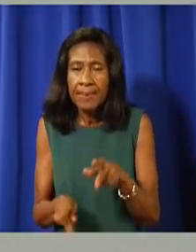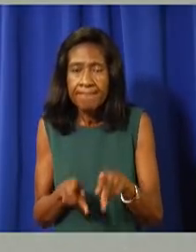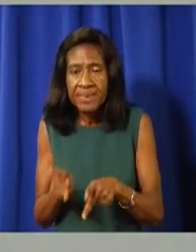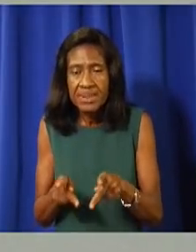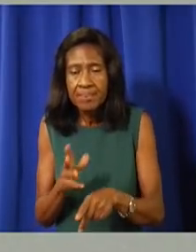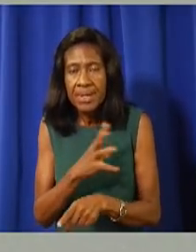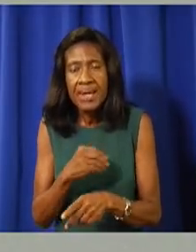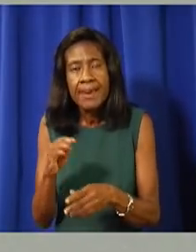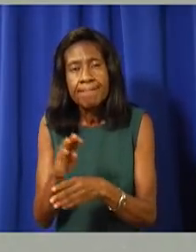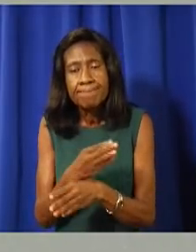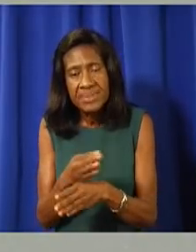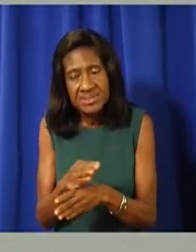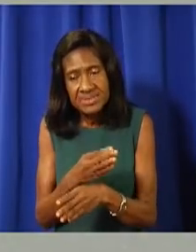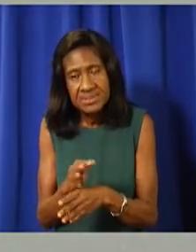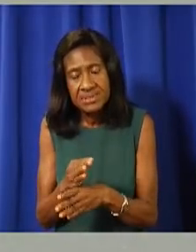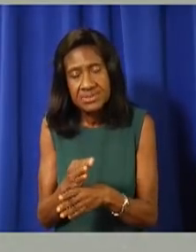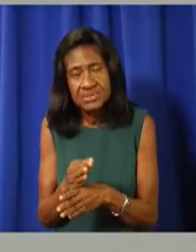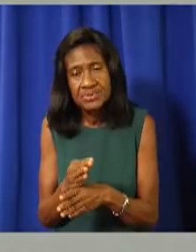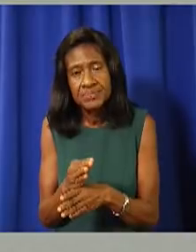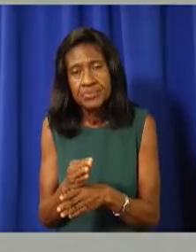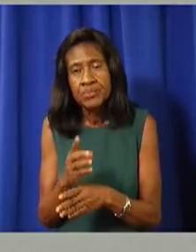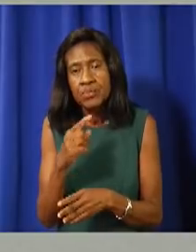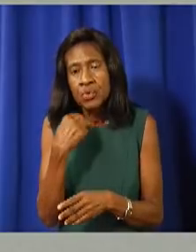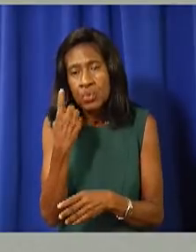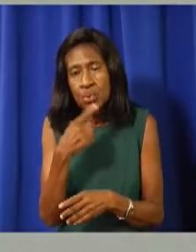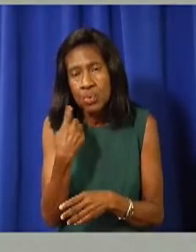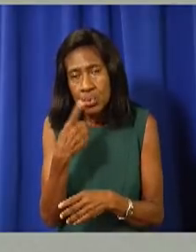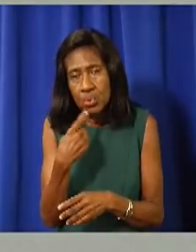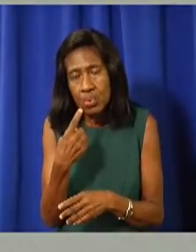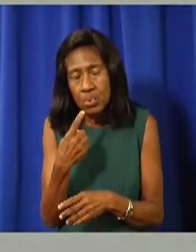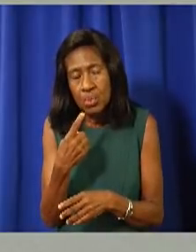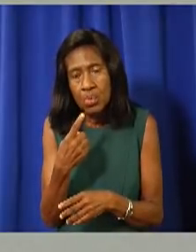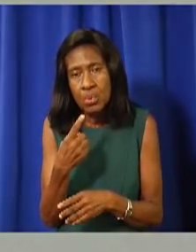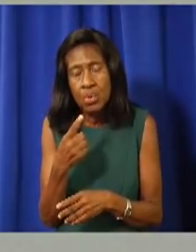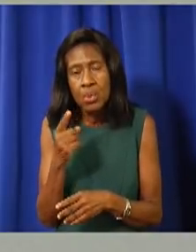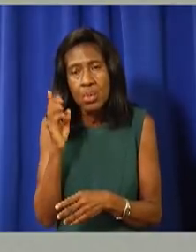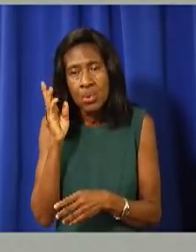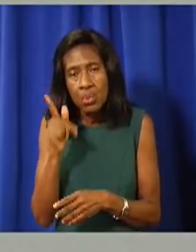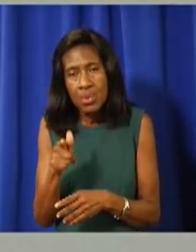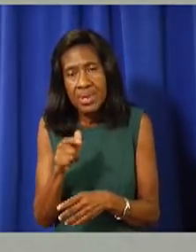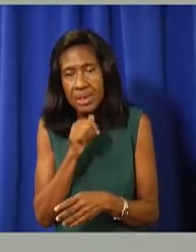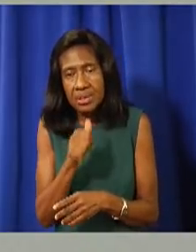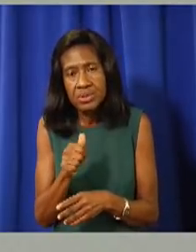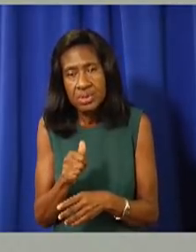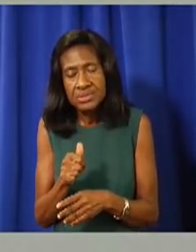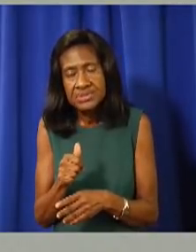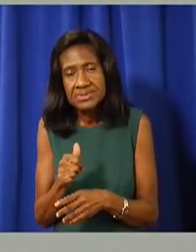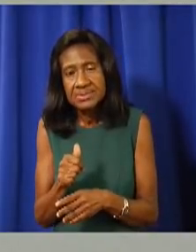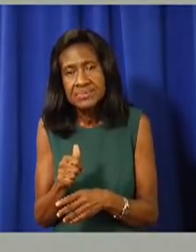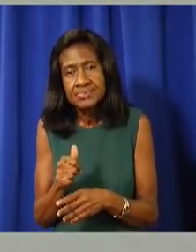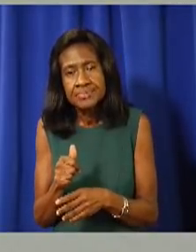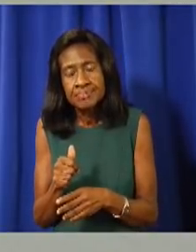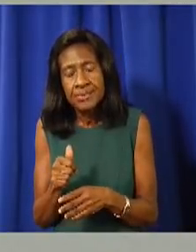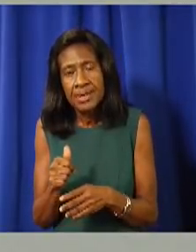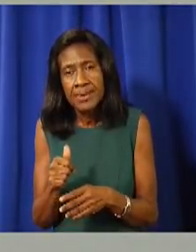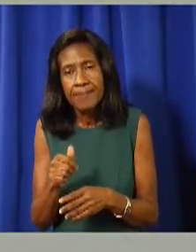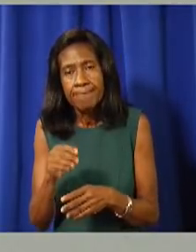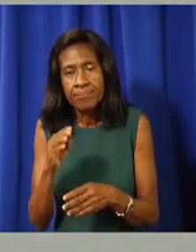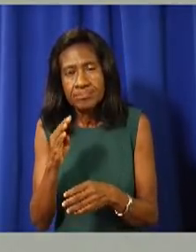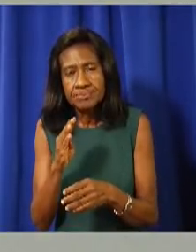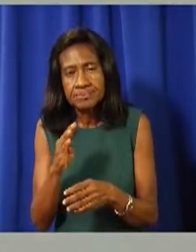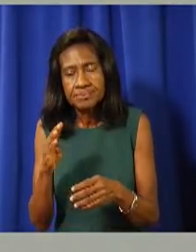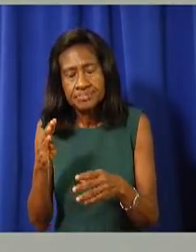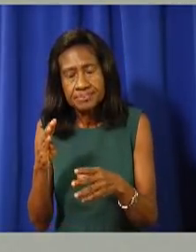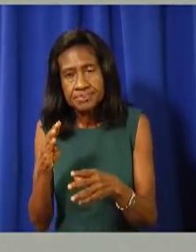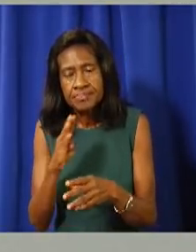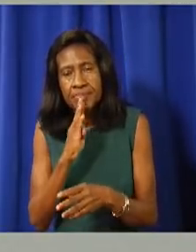businesses which will continue to be negatively impacted. Um, there is obviously, as, as I said before, and as you noted, there's going to be